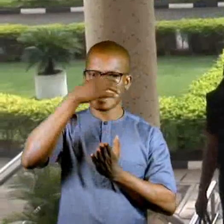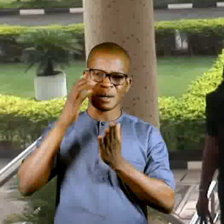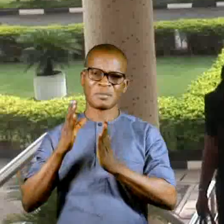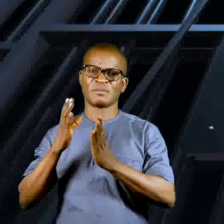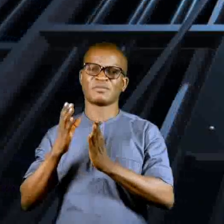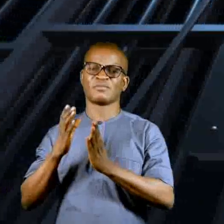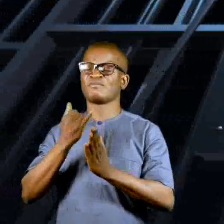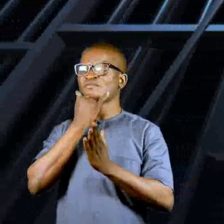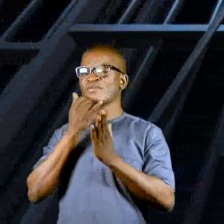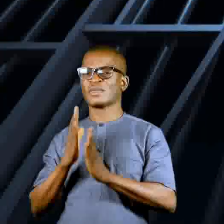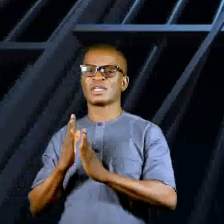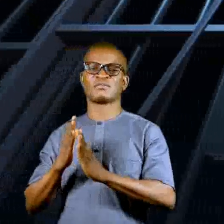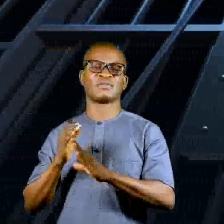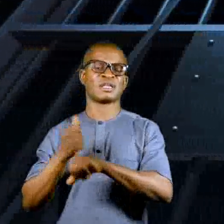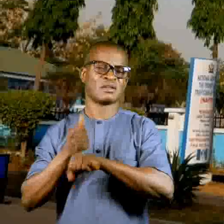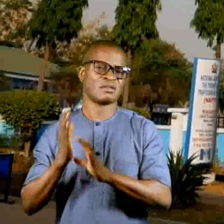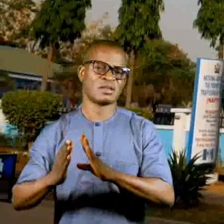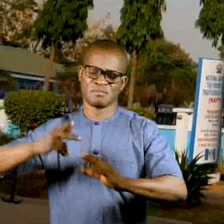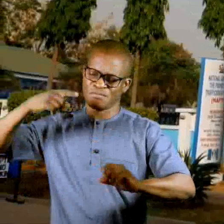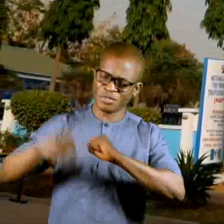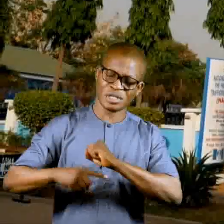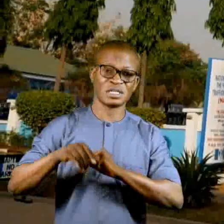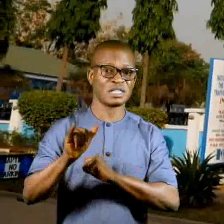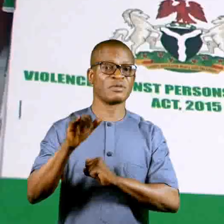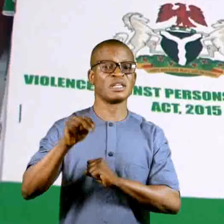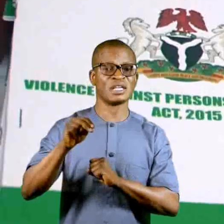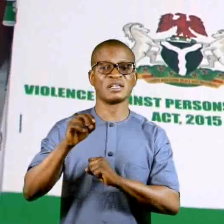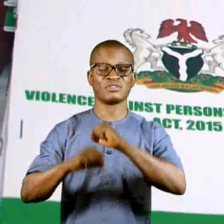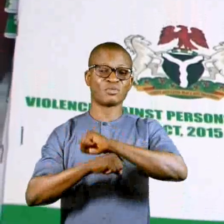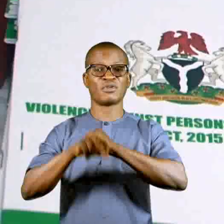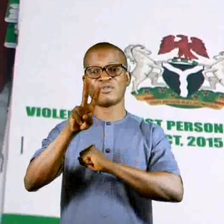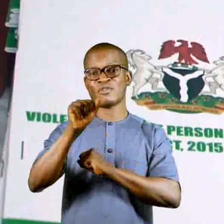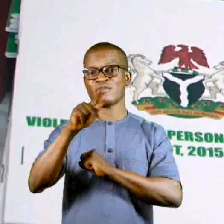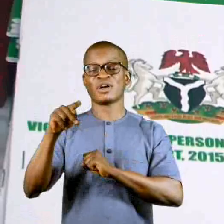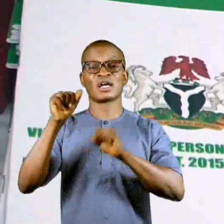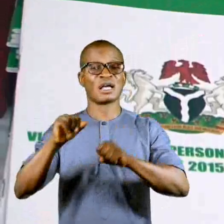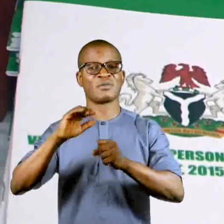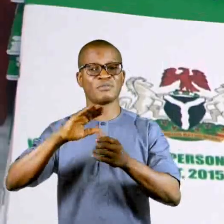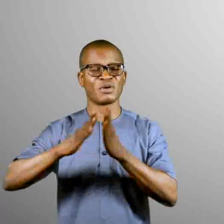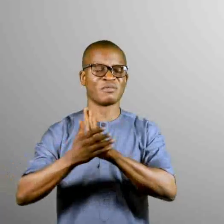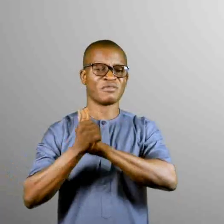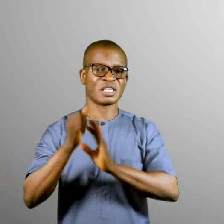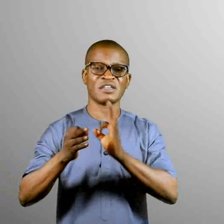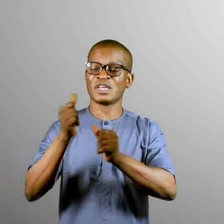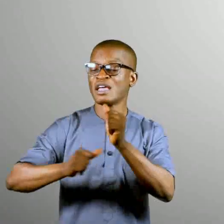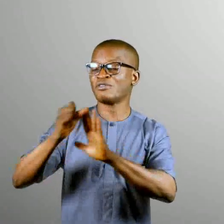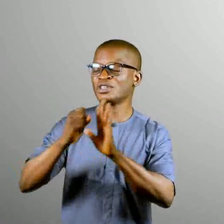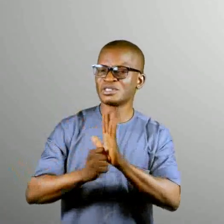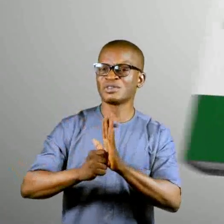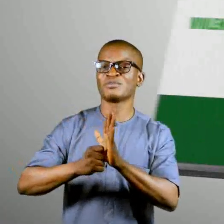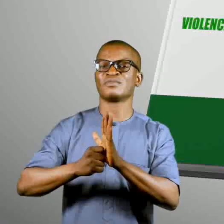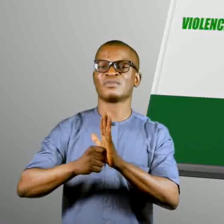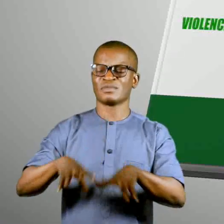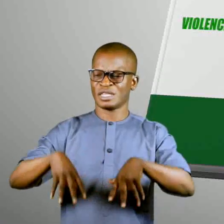offenders severely punished. But NAPTIP needs a lot of support. The VAP Act can be most effective when each state government